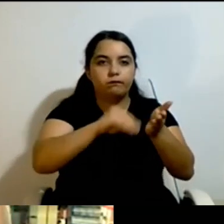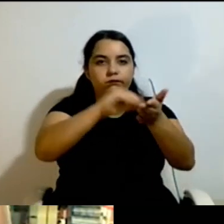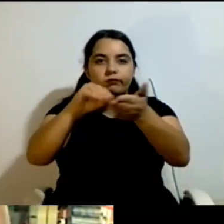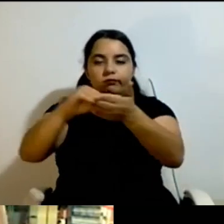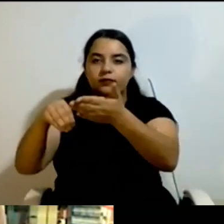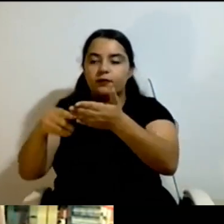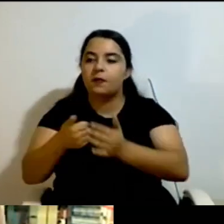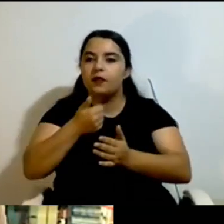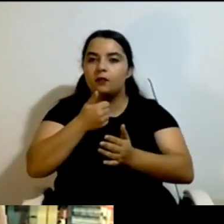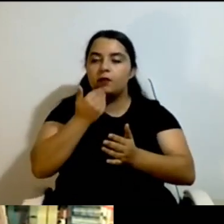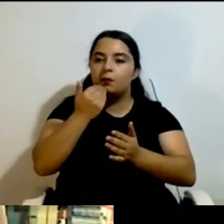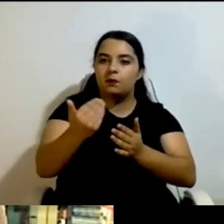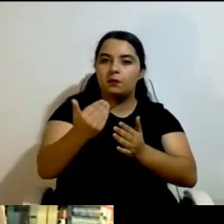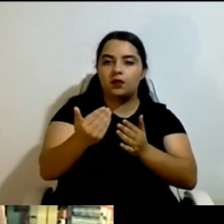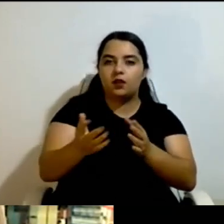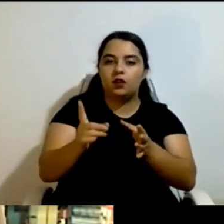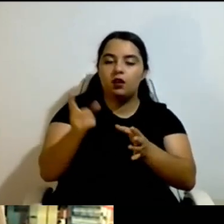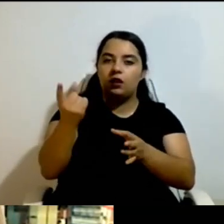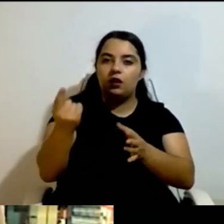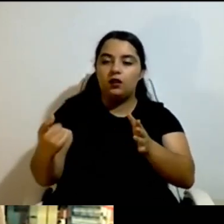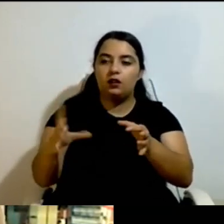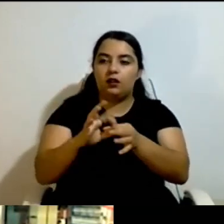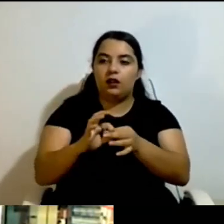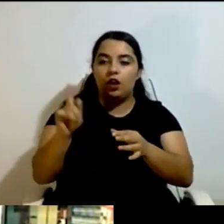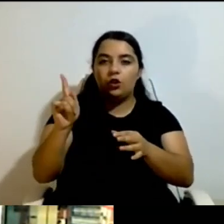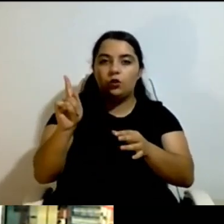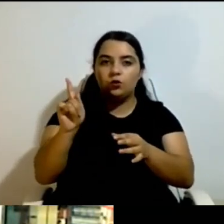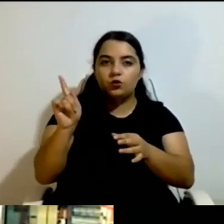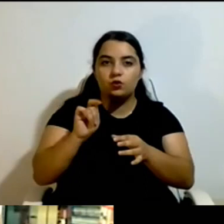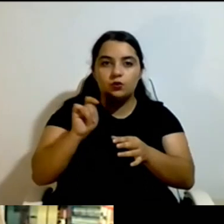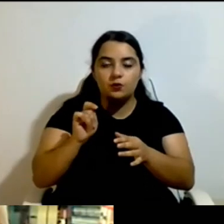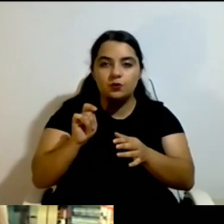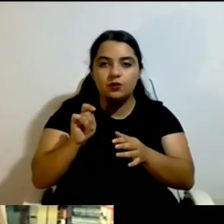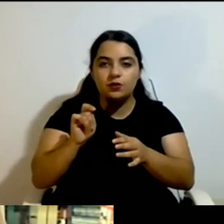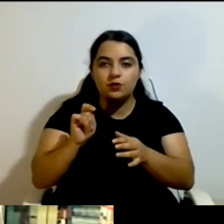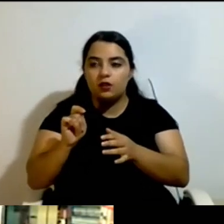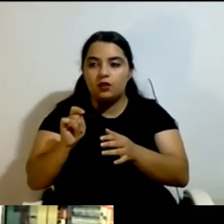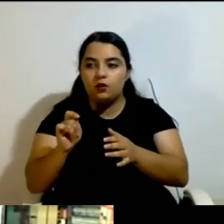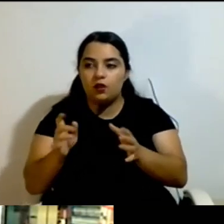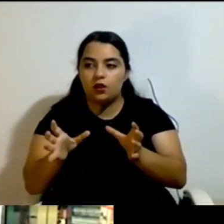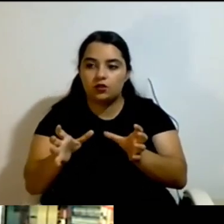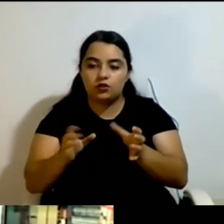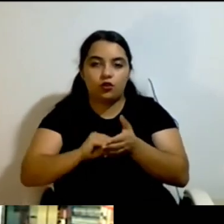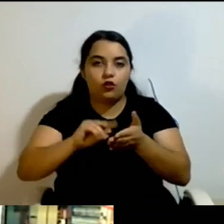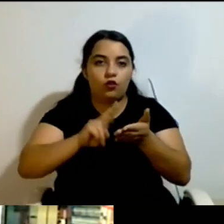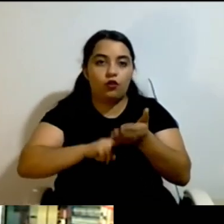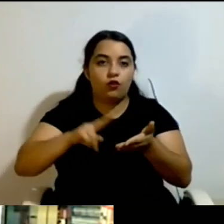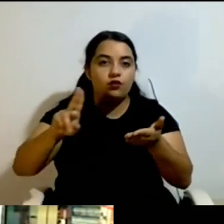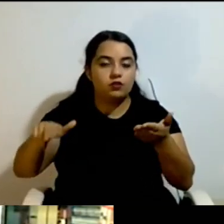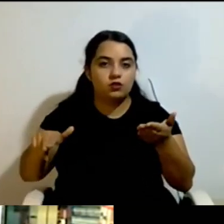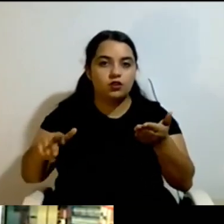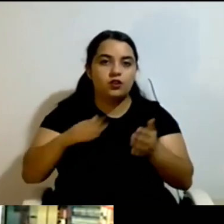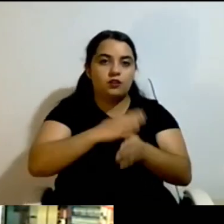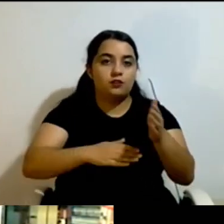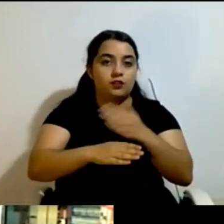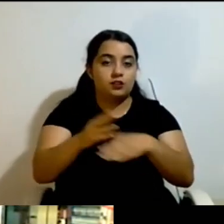UN convention. We said, you know, it doesn't make sense that the government signs the UN convention and then doesn't